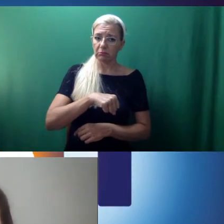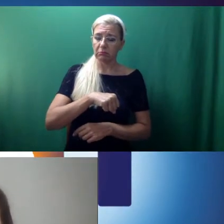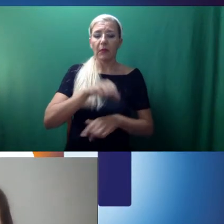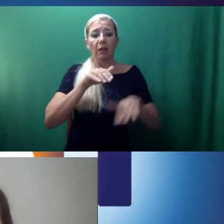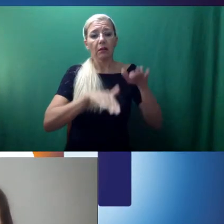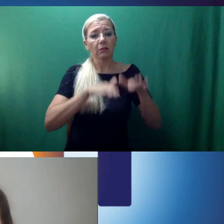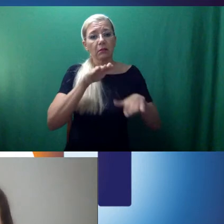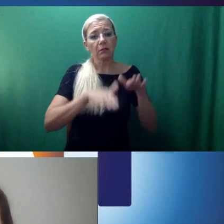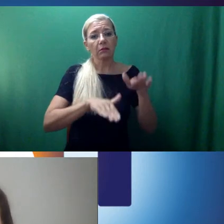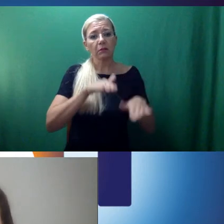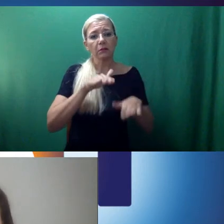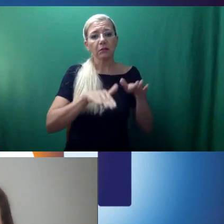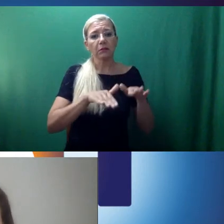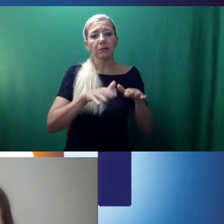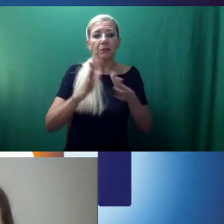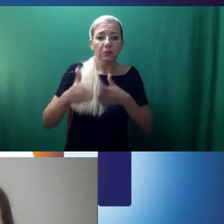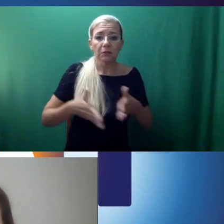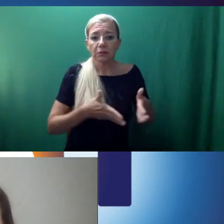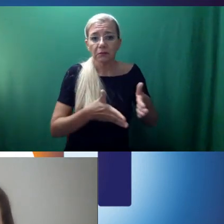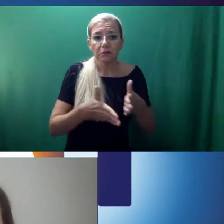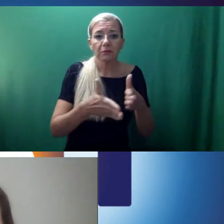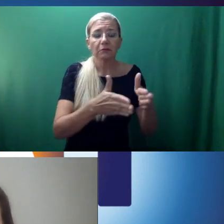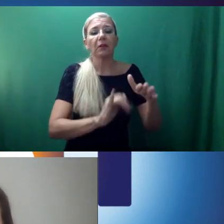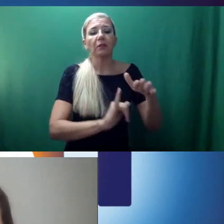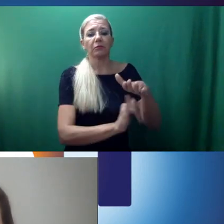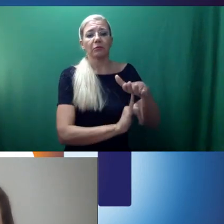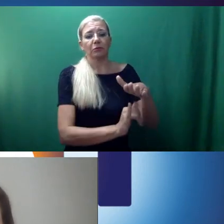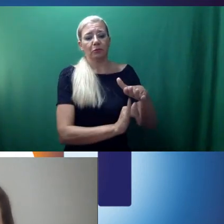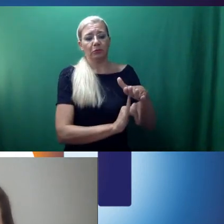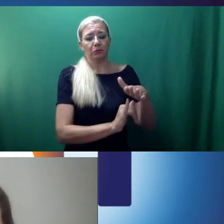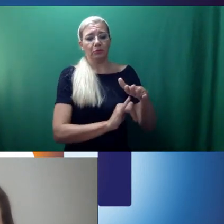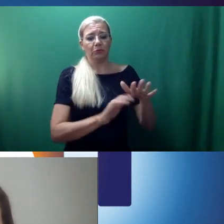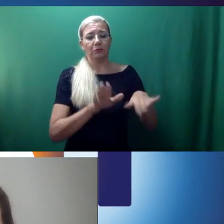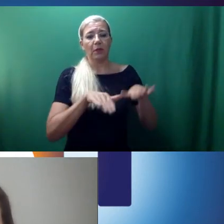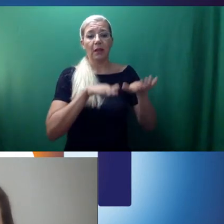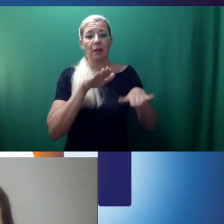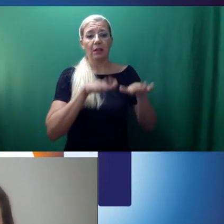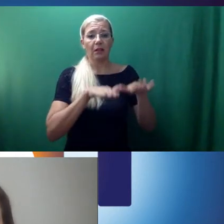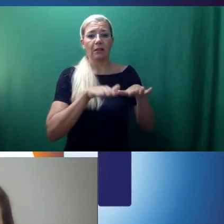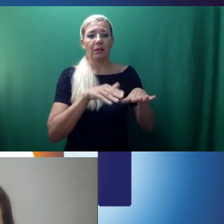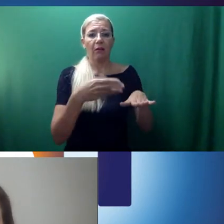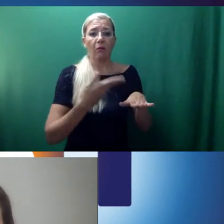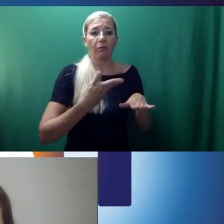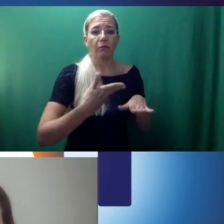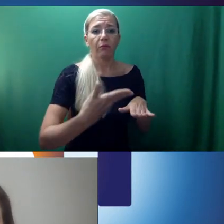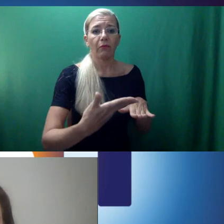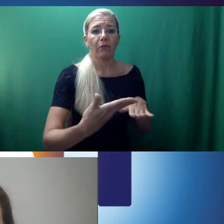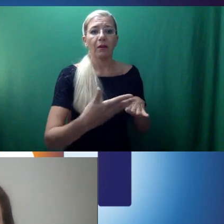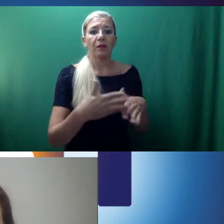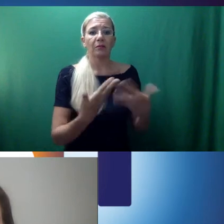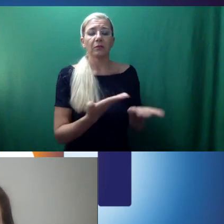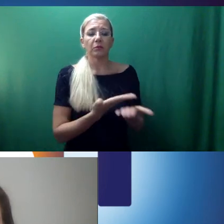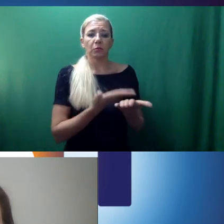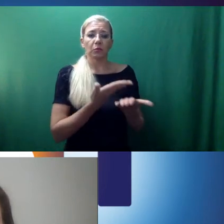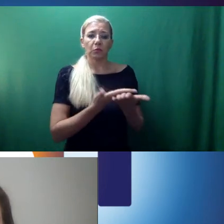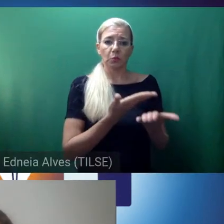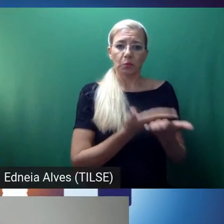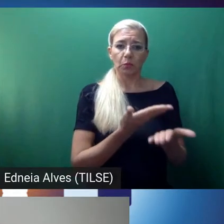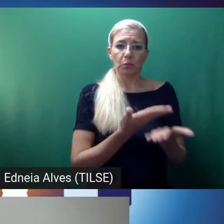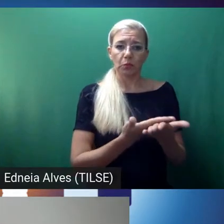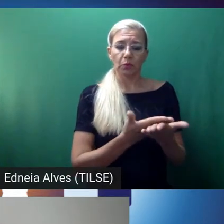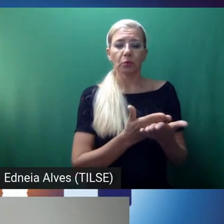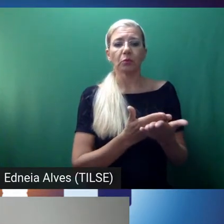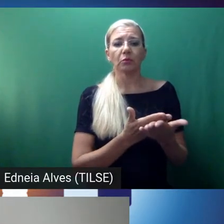the way that institutions run sometimes, but I do believe that students come in with, you know,